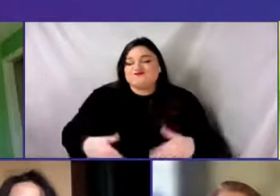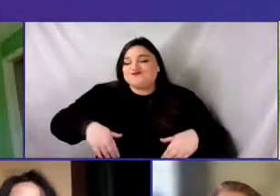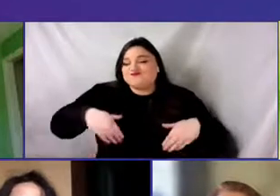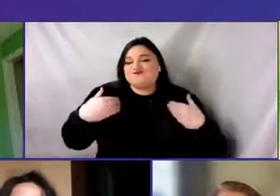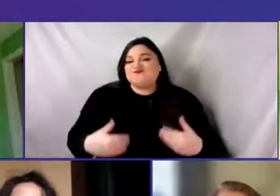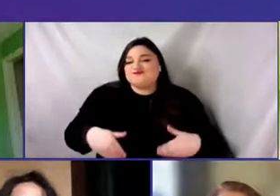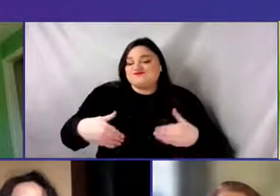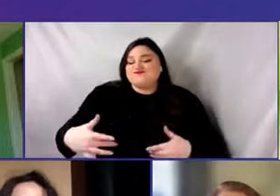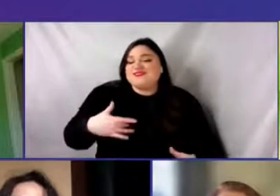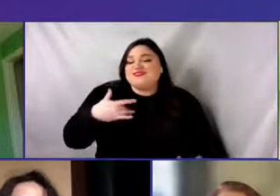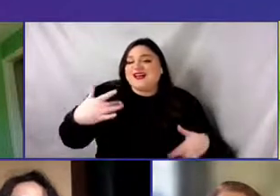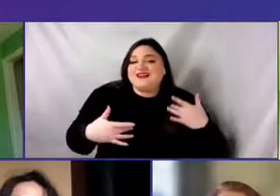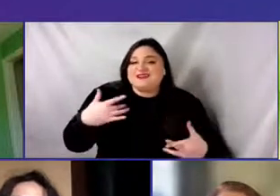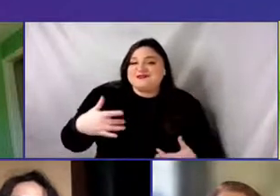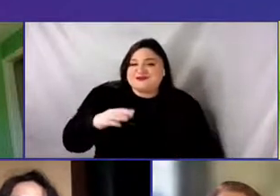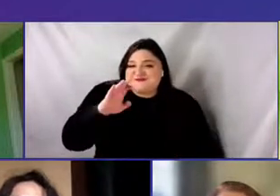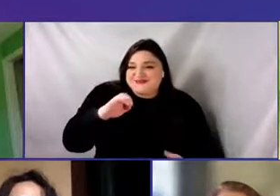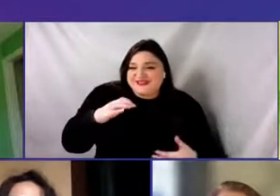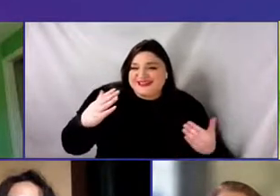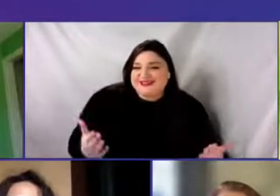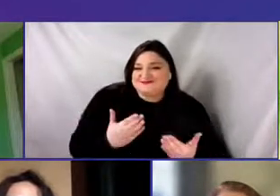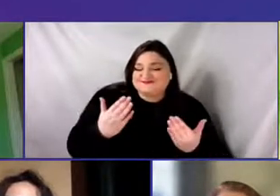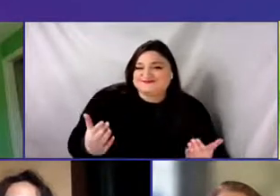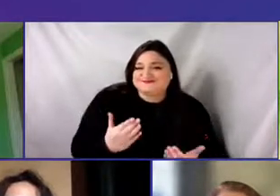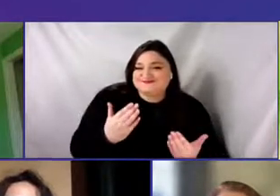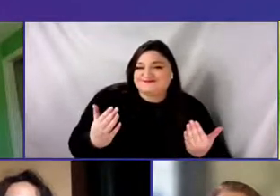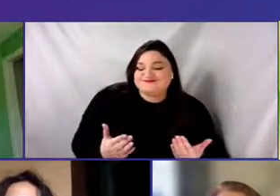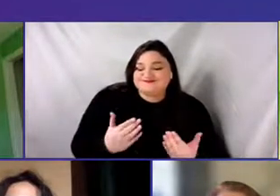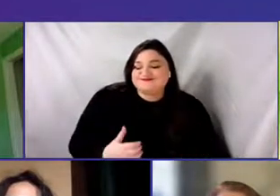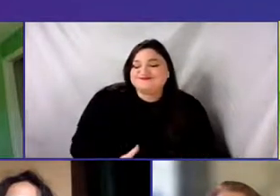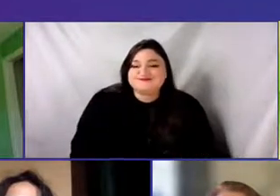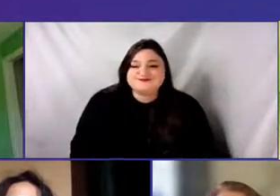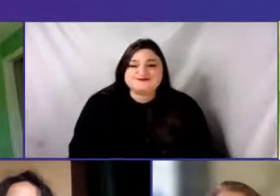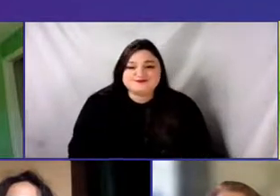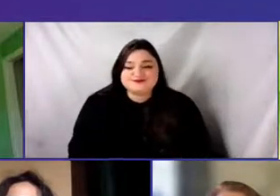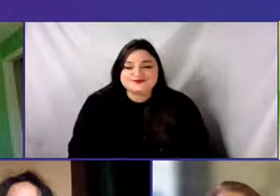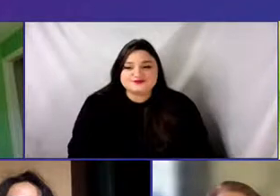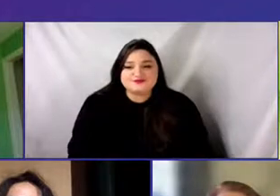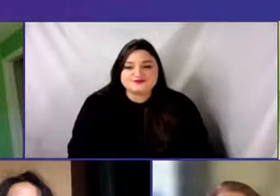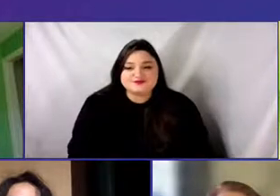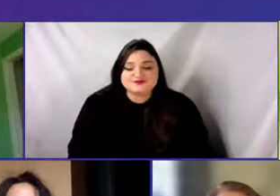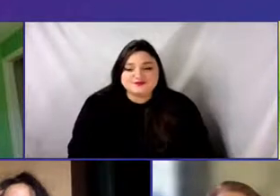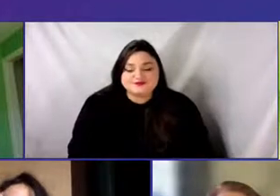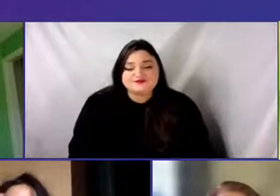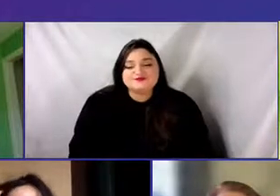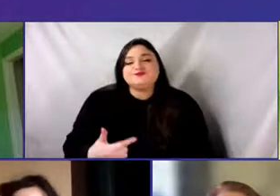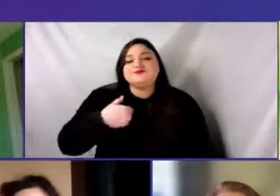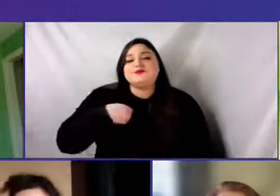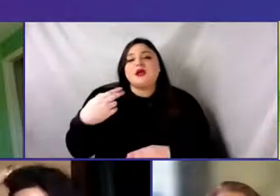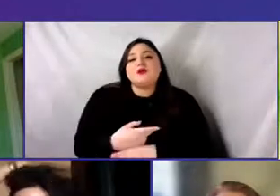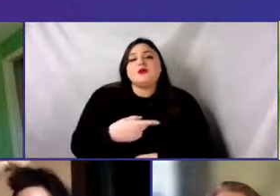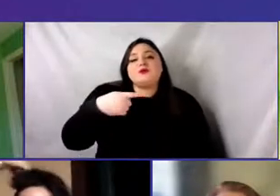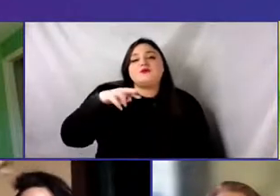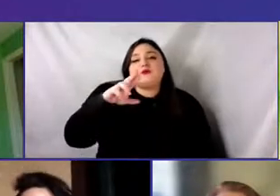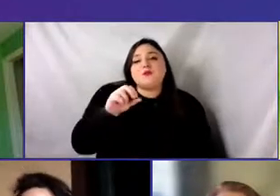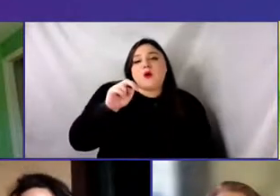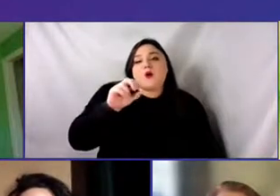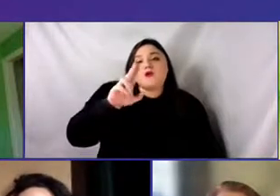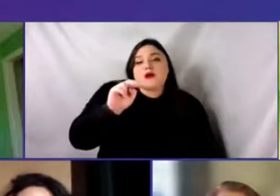Um, uh, let's see. I go by the pronouns he, him, his,